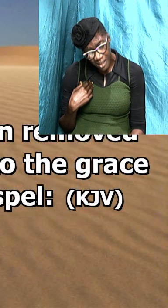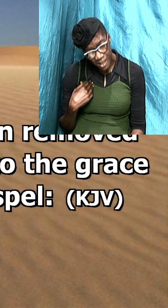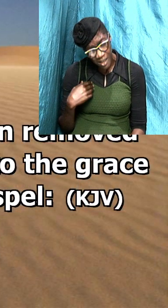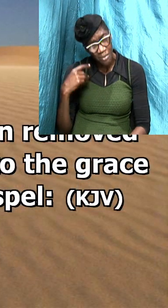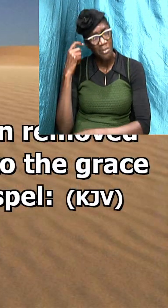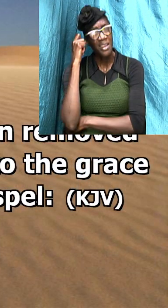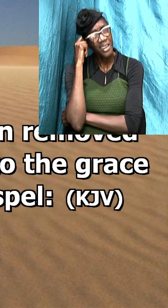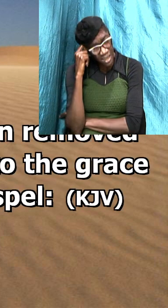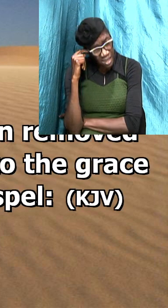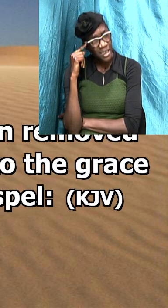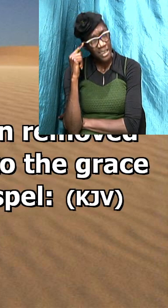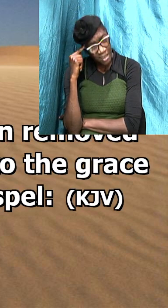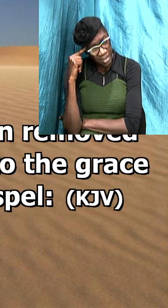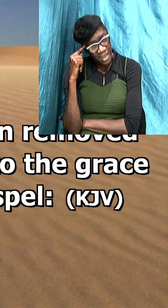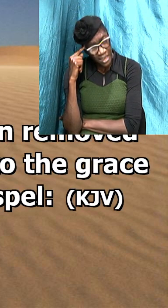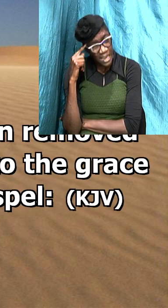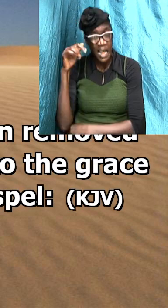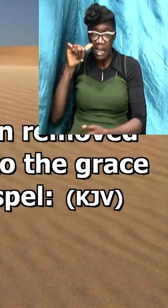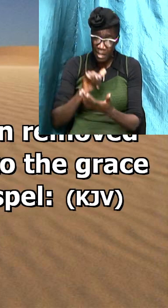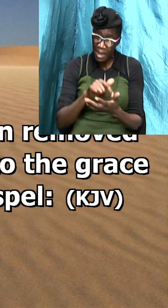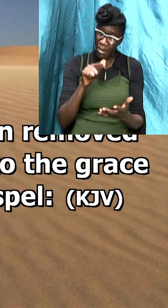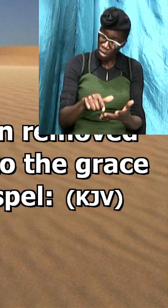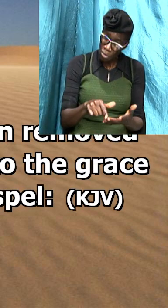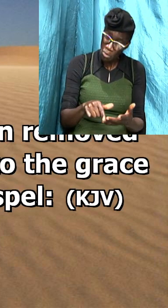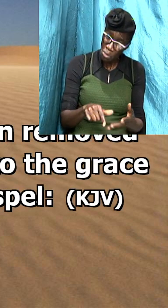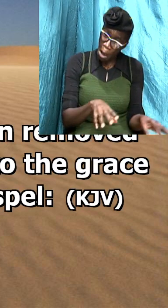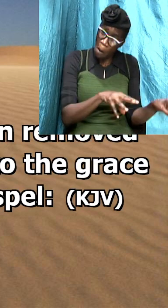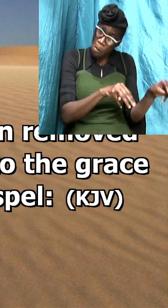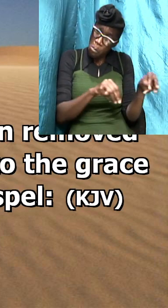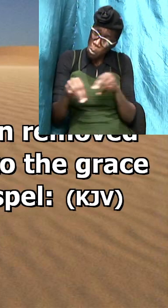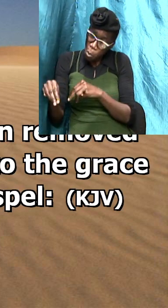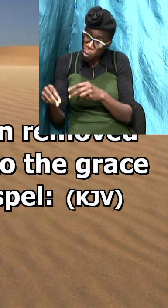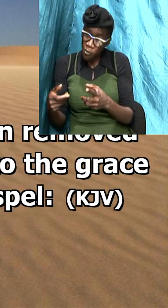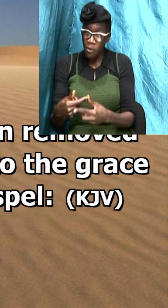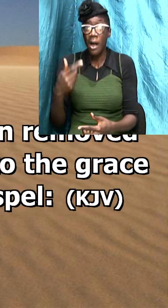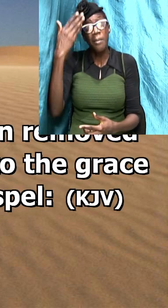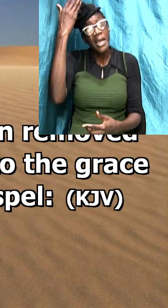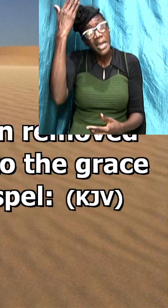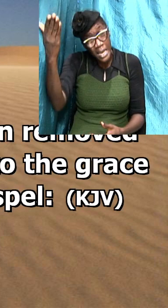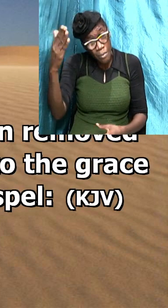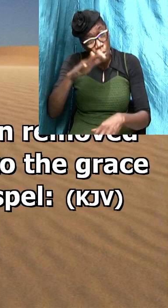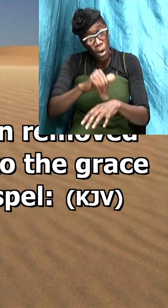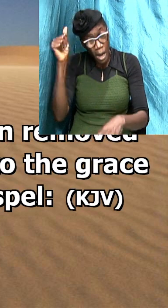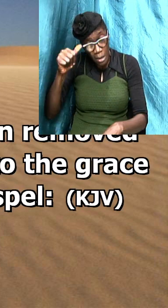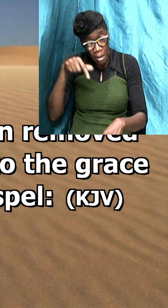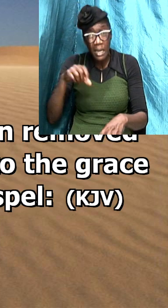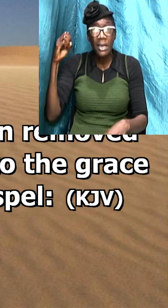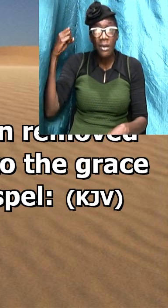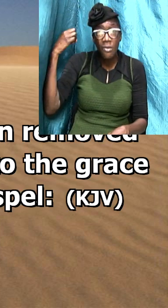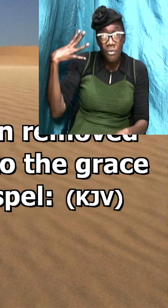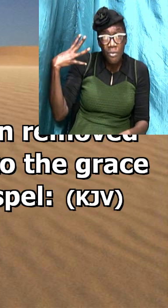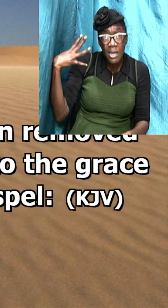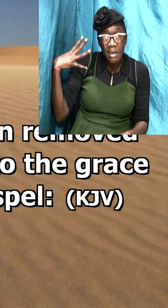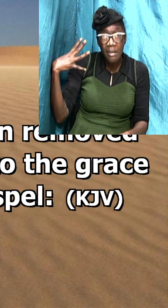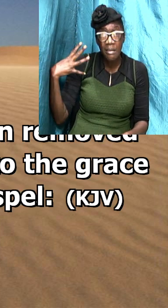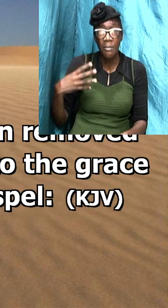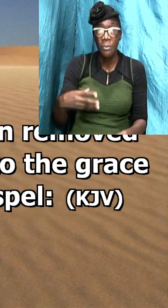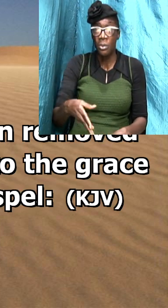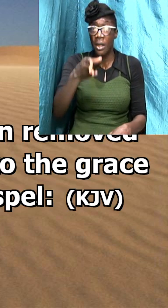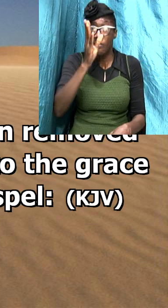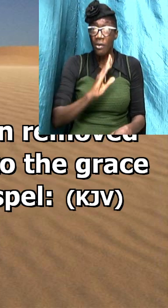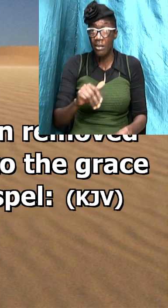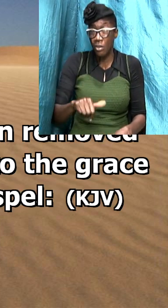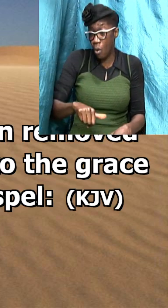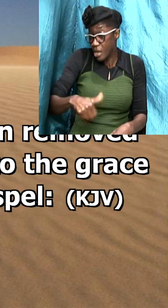that you are so soon removed from him that called you into the grace of Christ unto another gospel and